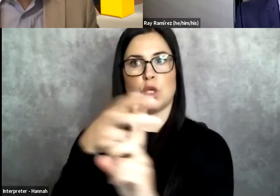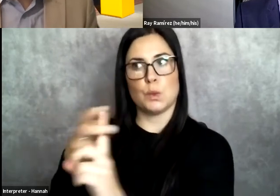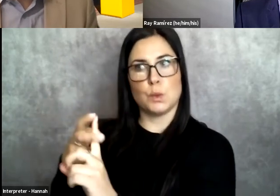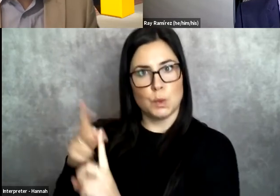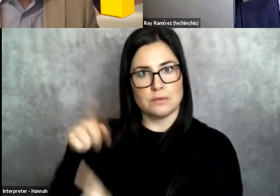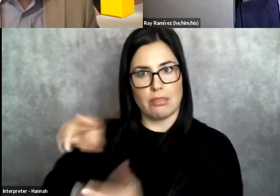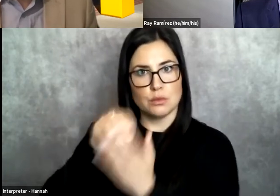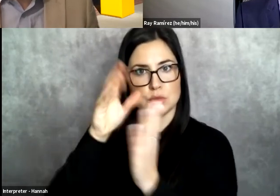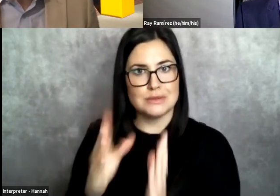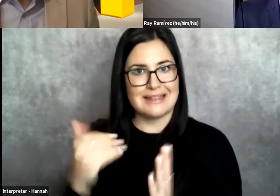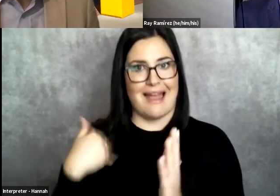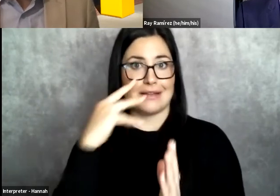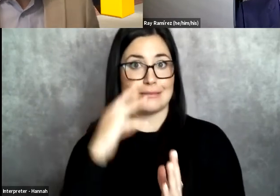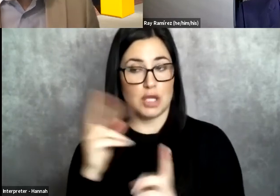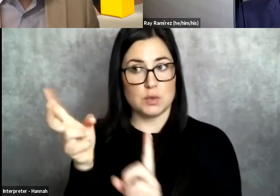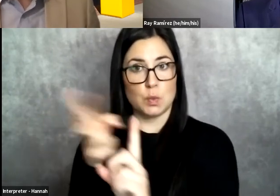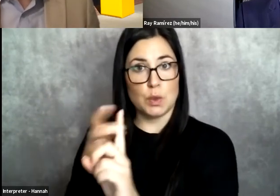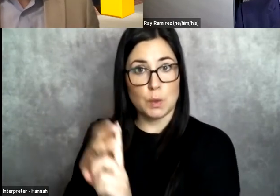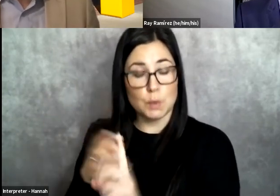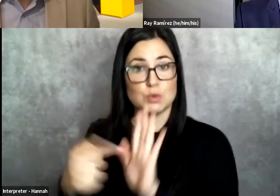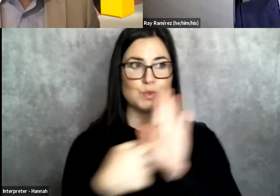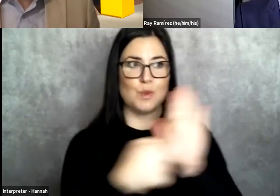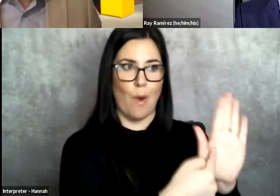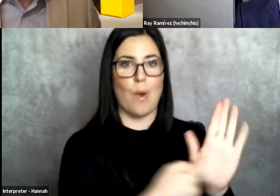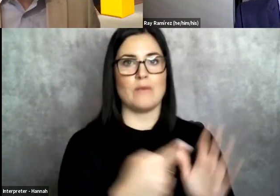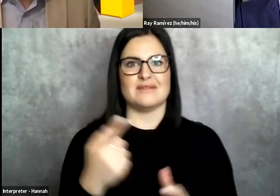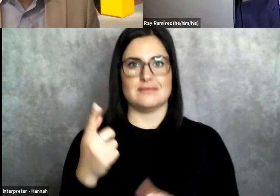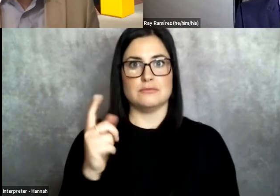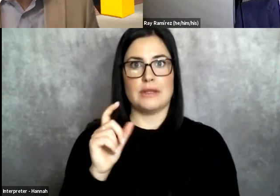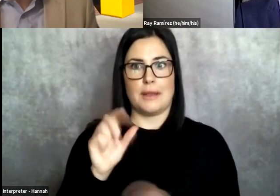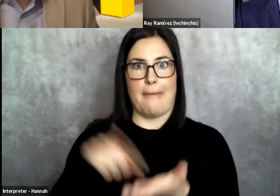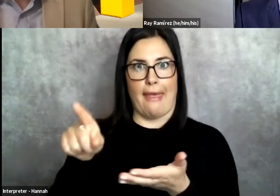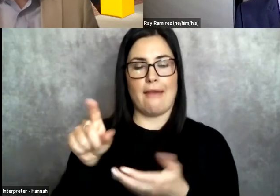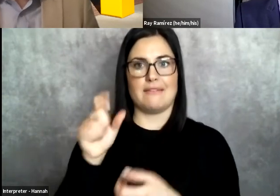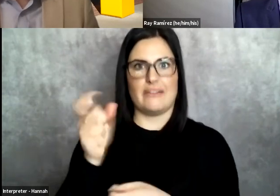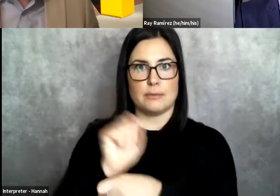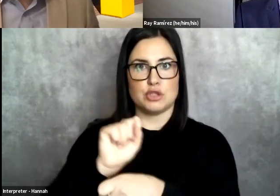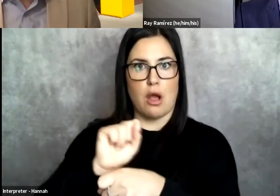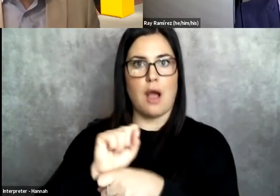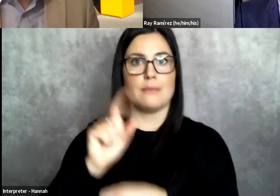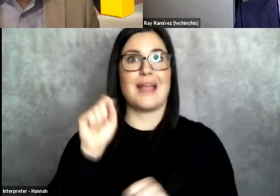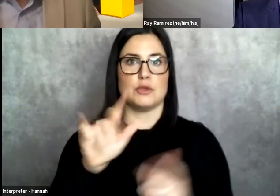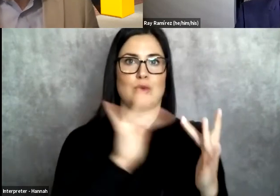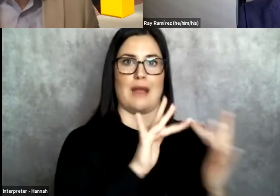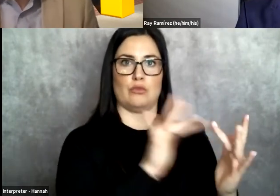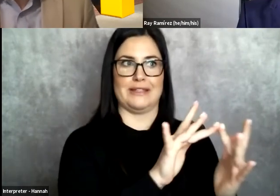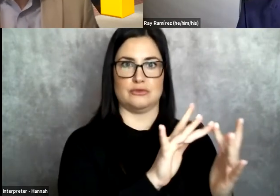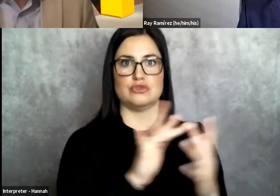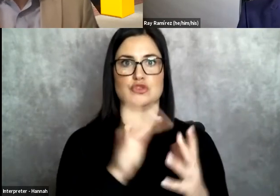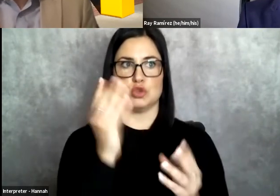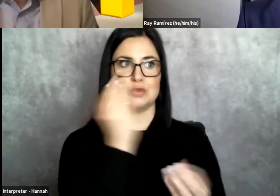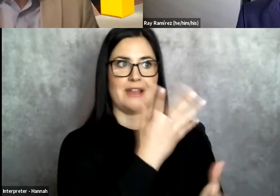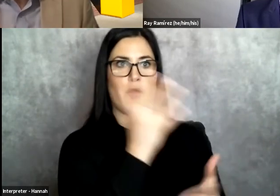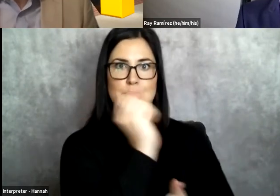you know, not just recruit as, as, as token pieces, but give them jobs to go in there as outreach coordinator or actually in reach coordinator and to share their